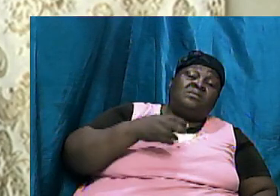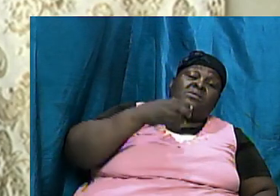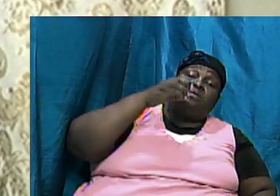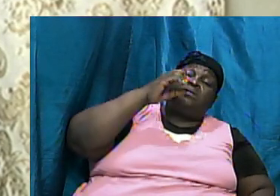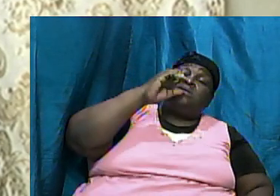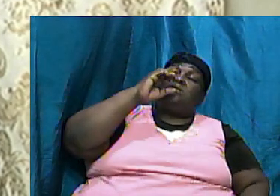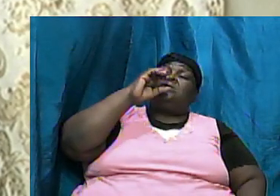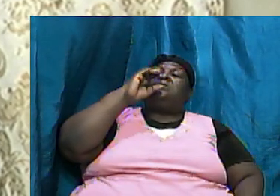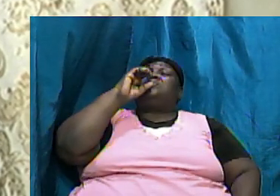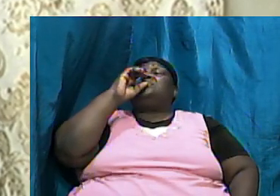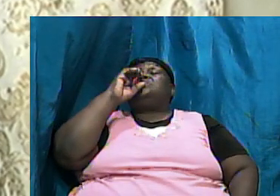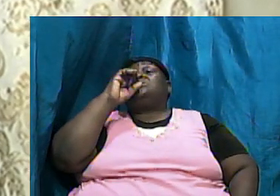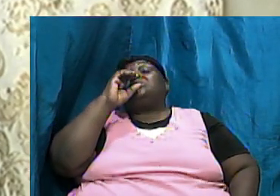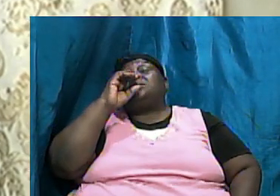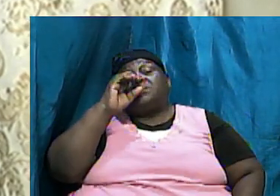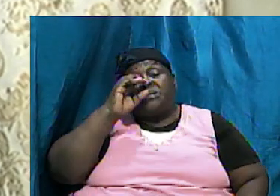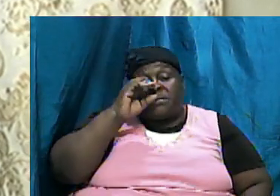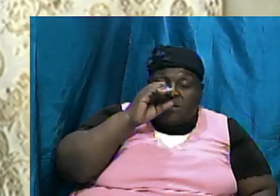naked